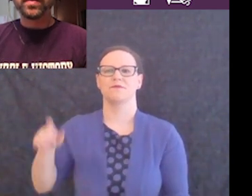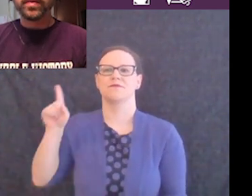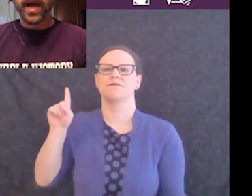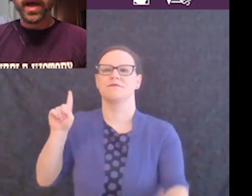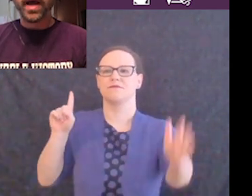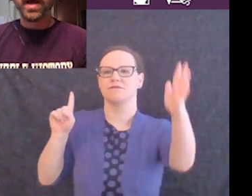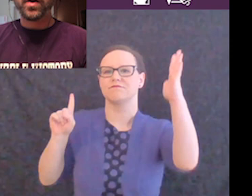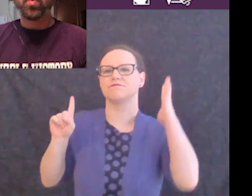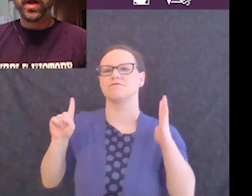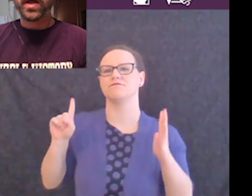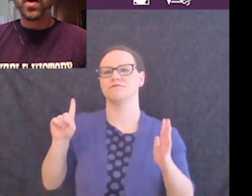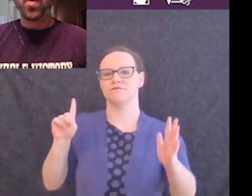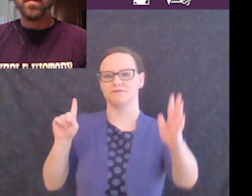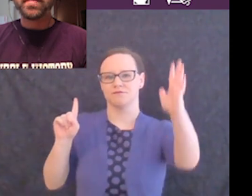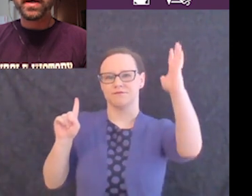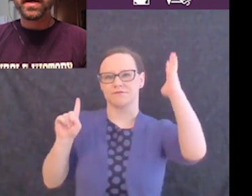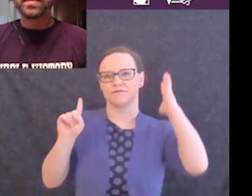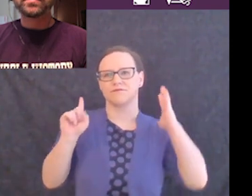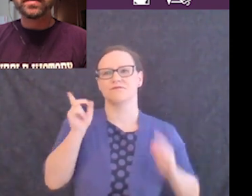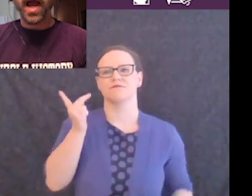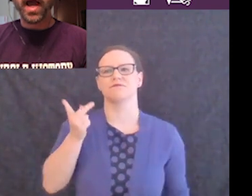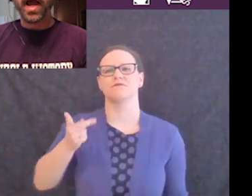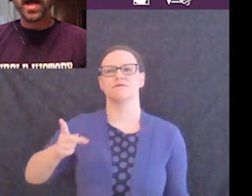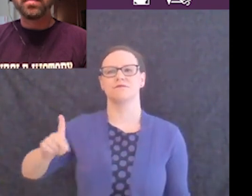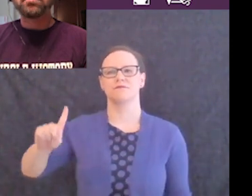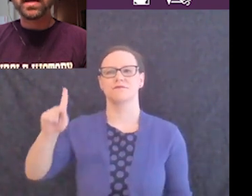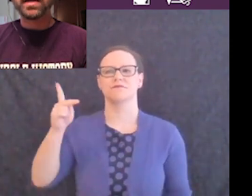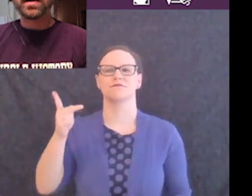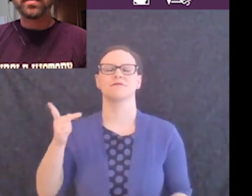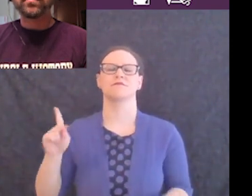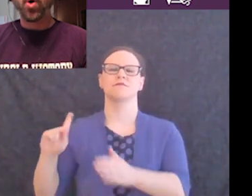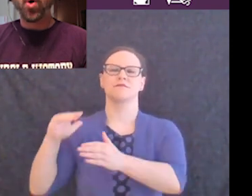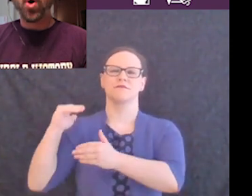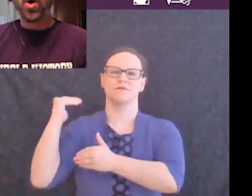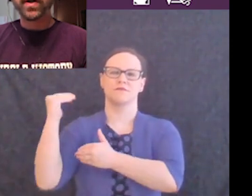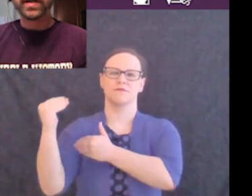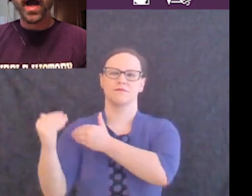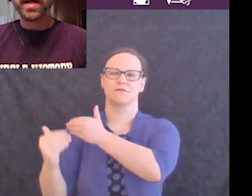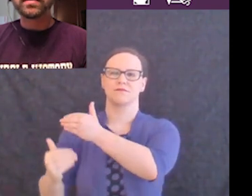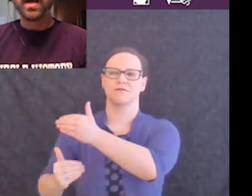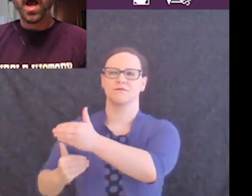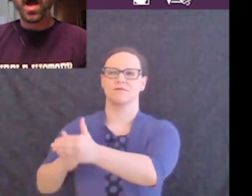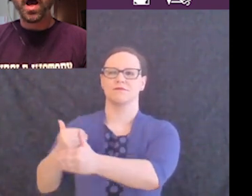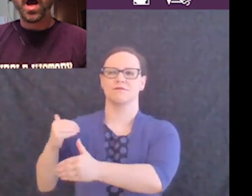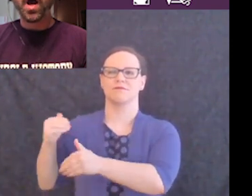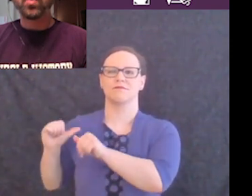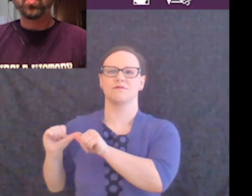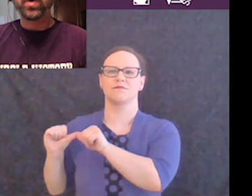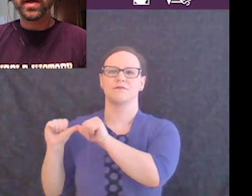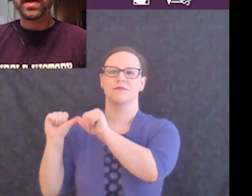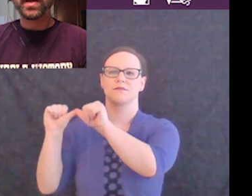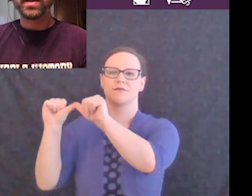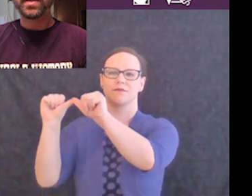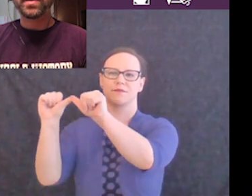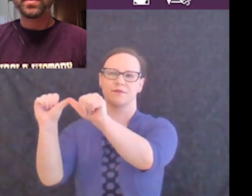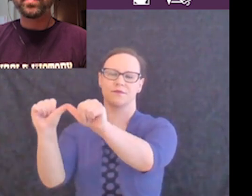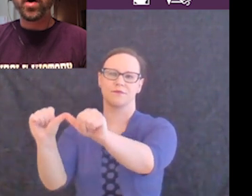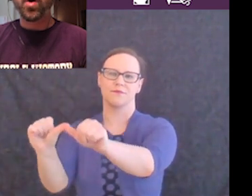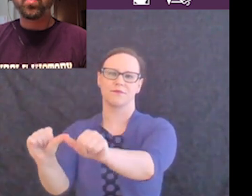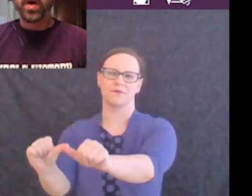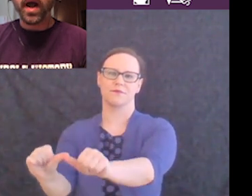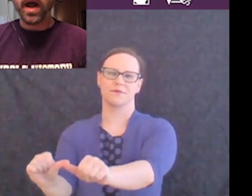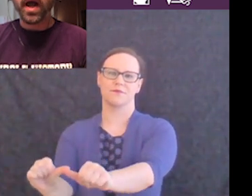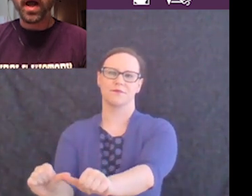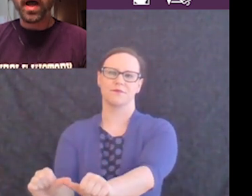Then we'll pass and be forgotten with